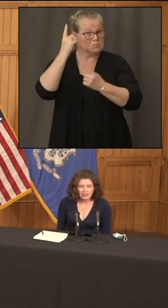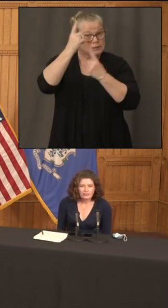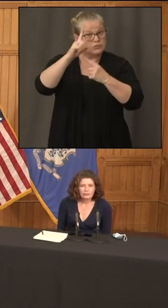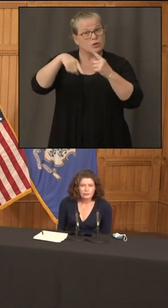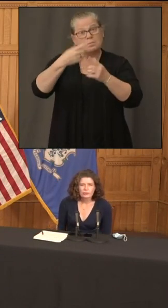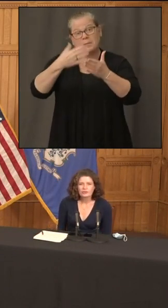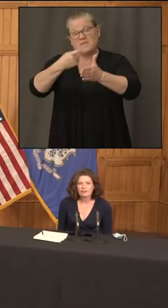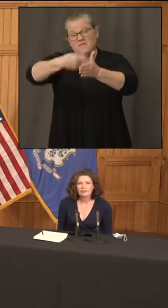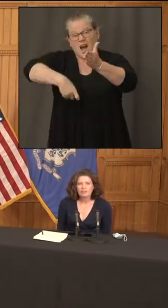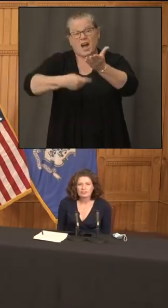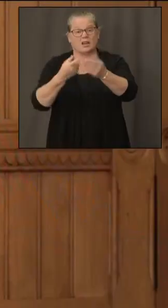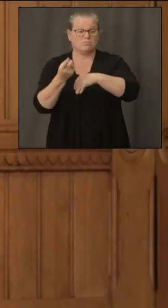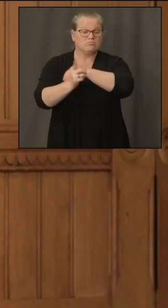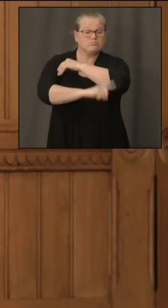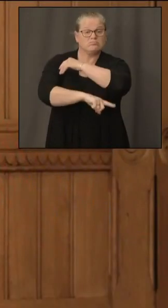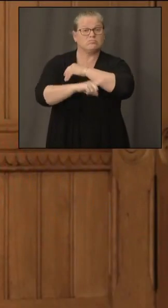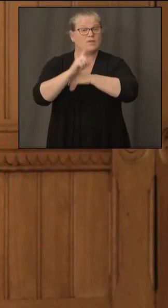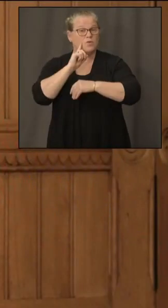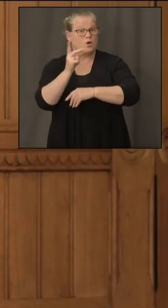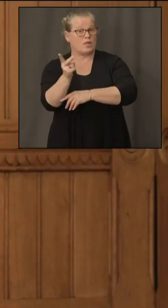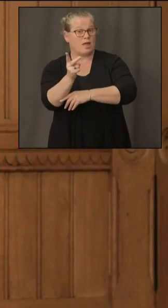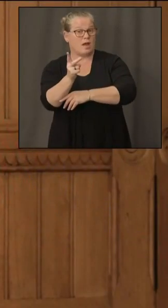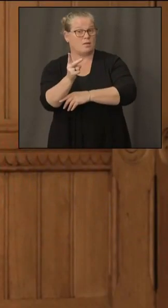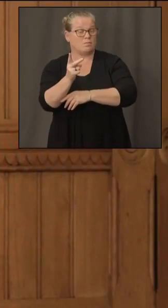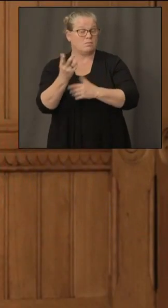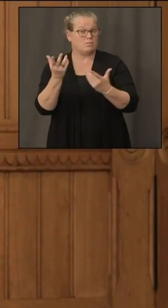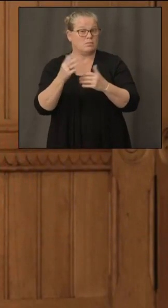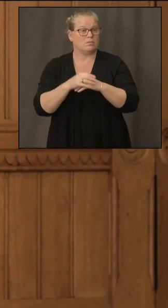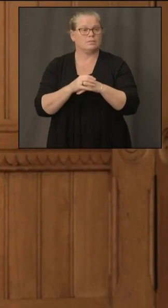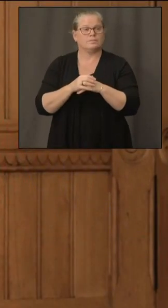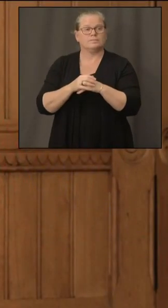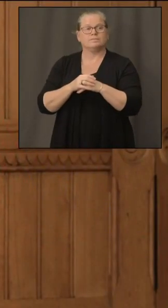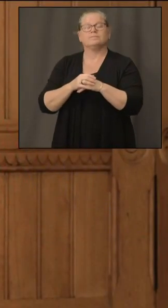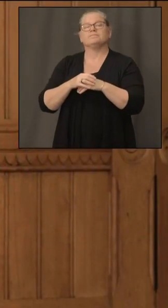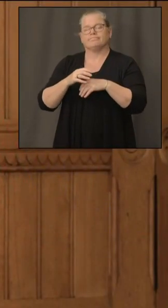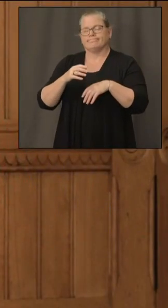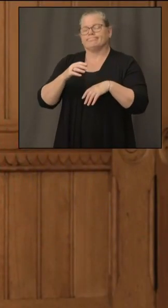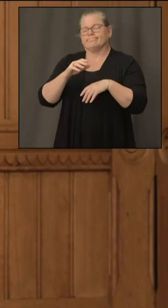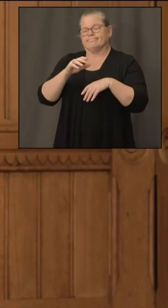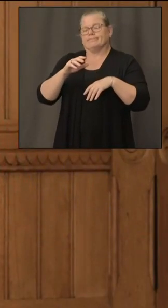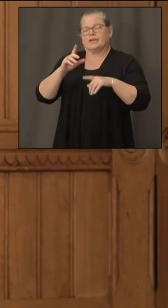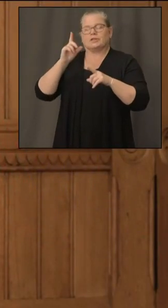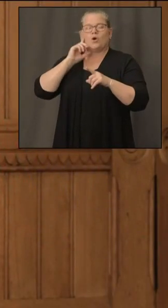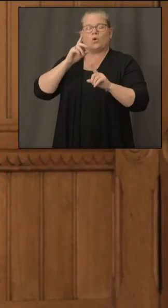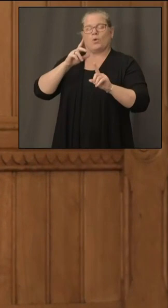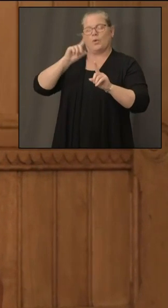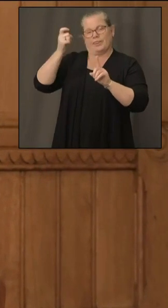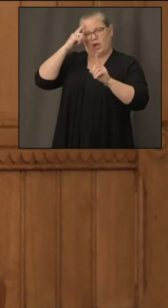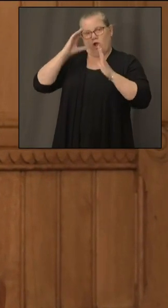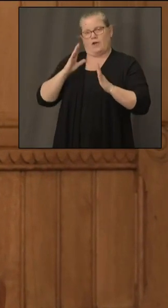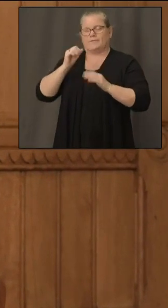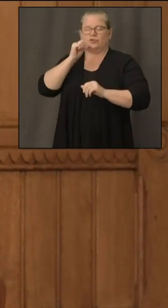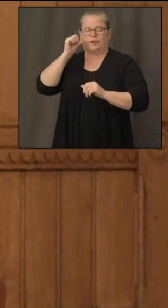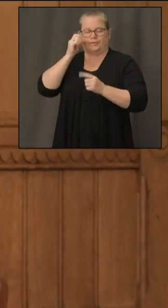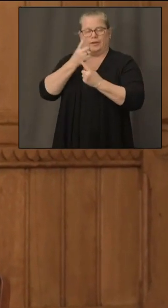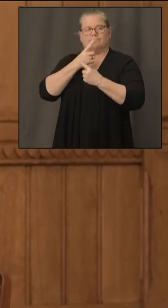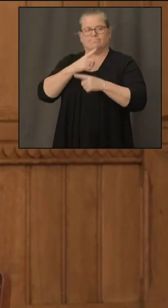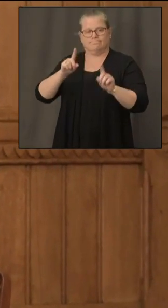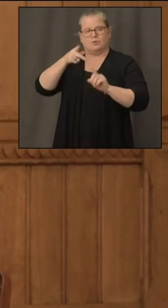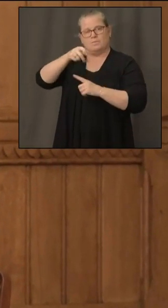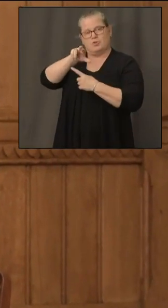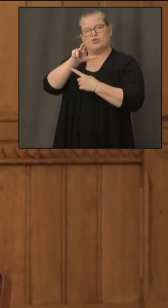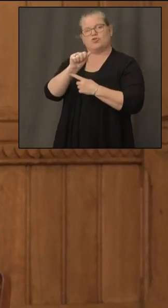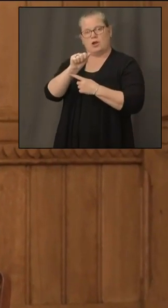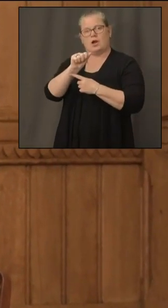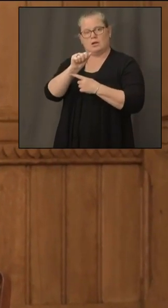so the governor yesterday called on pura the public utilities regulatory authority to open an investigation on to ensure